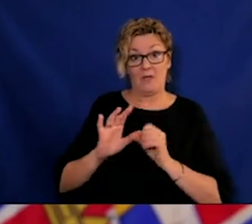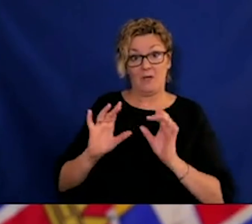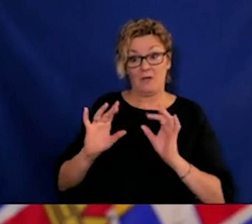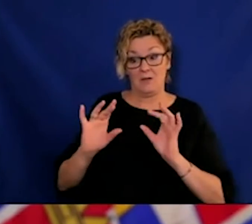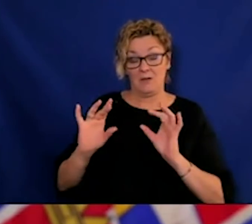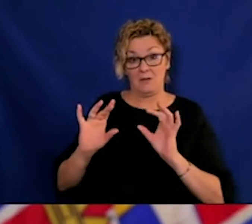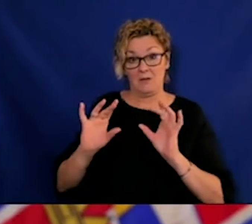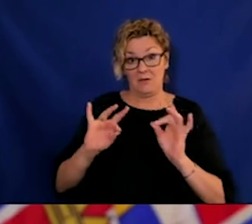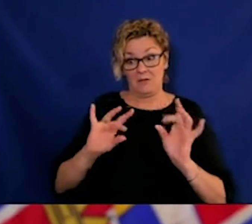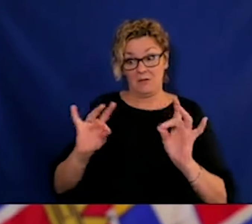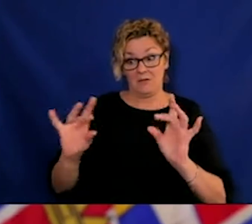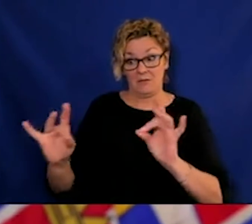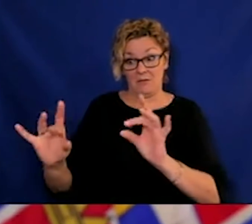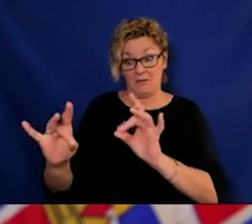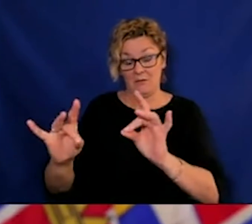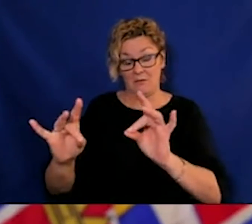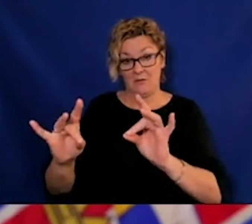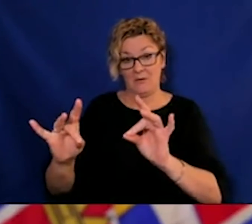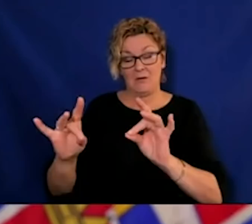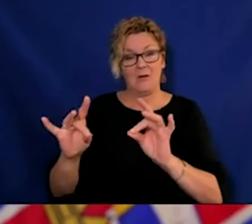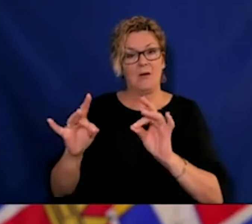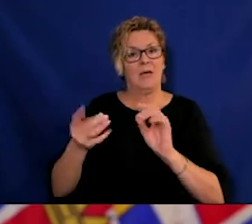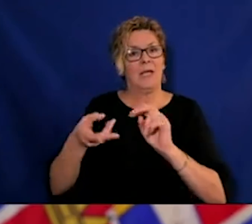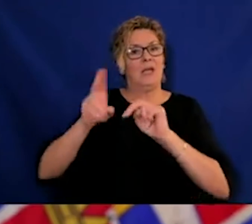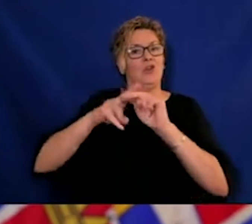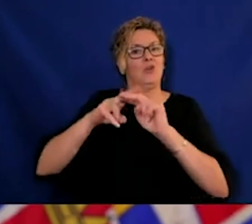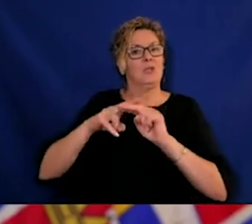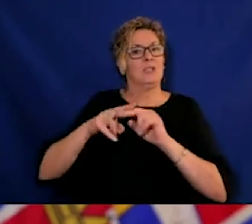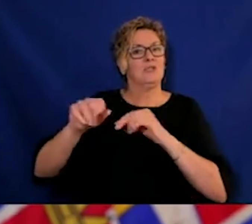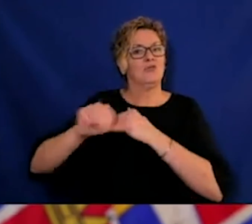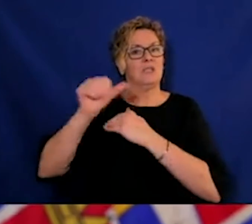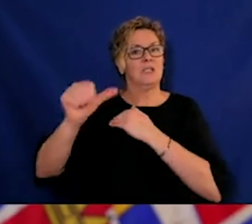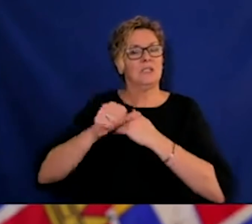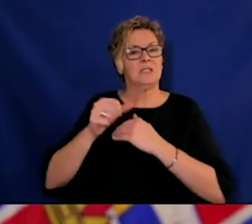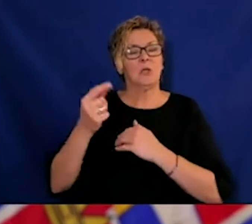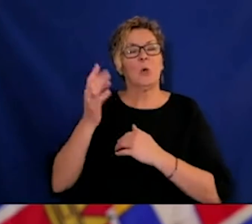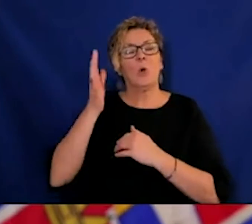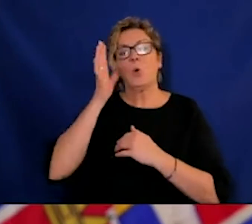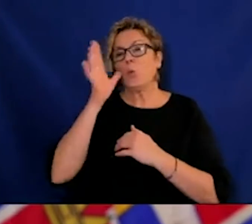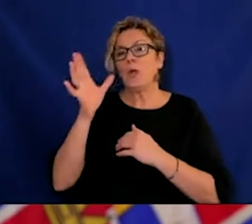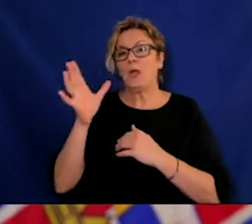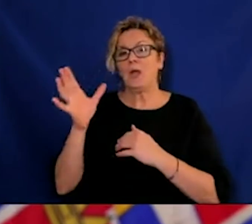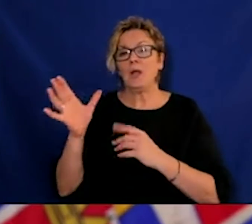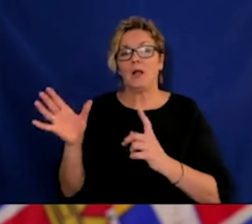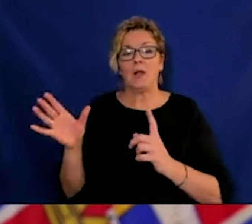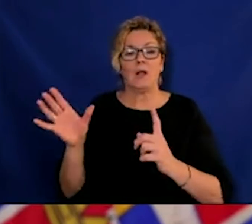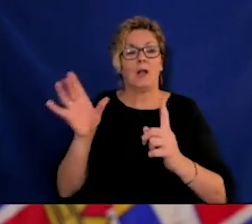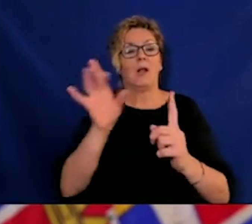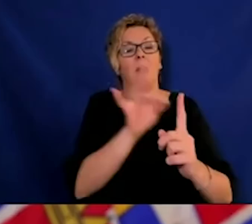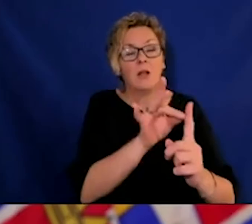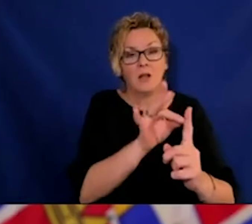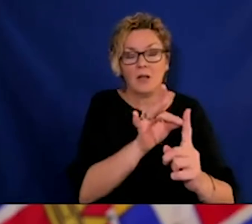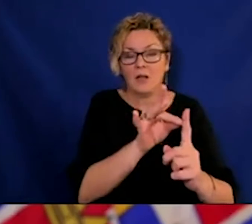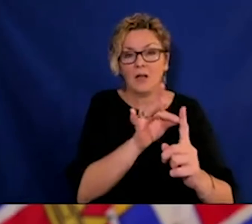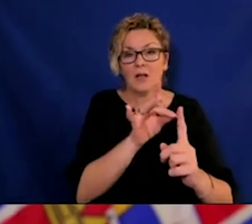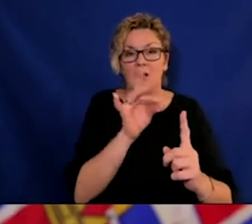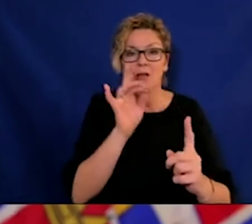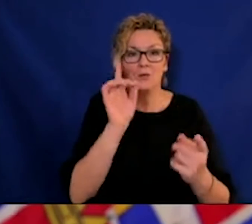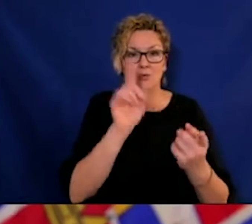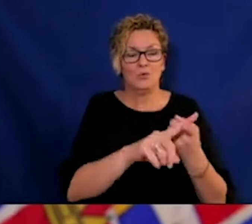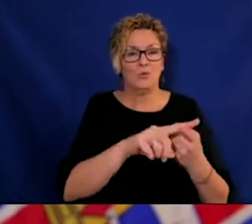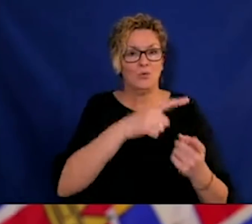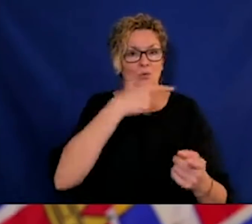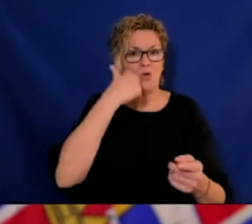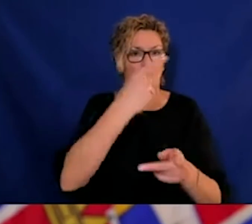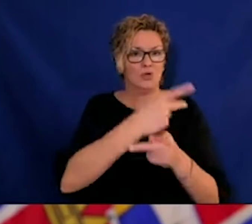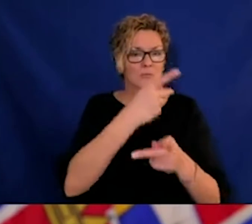bring it into a care home goes up, and that is why we have all of those measures in place to try and detect that early, to make